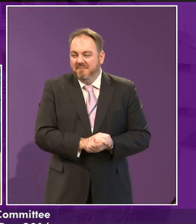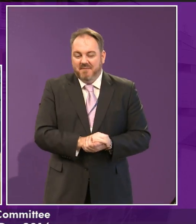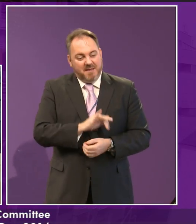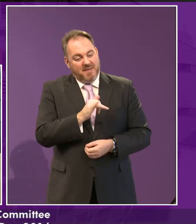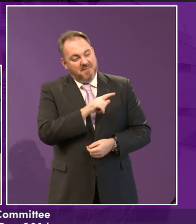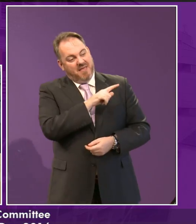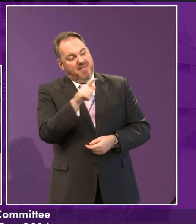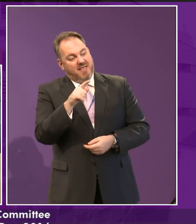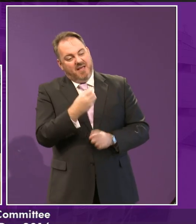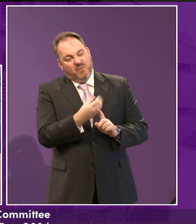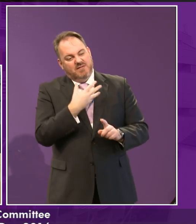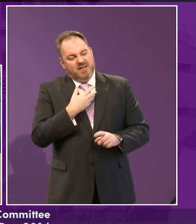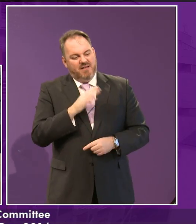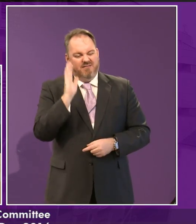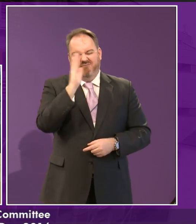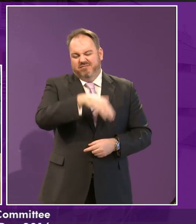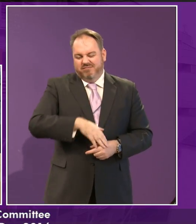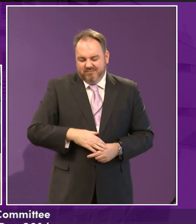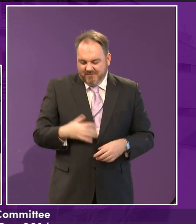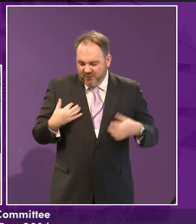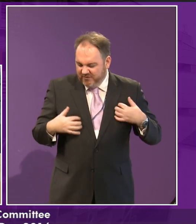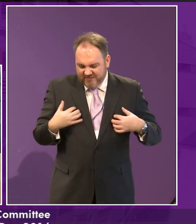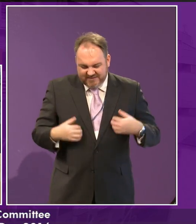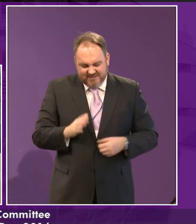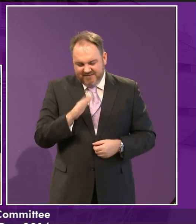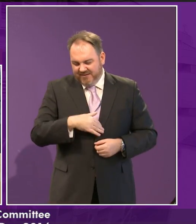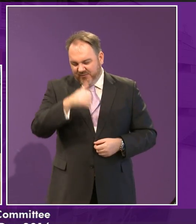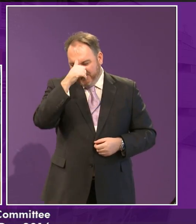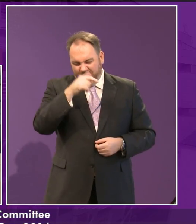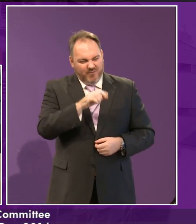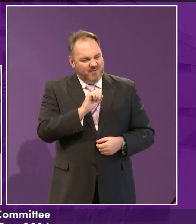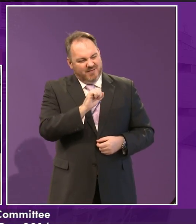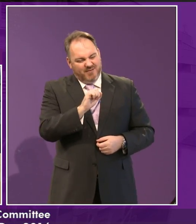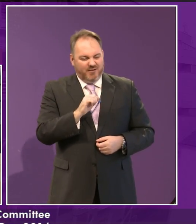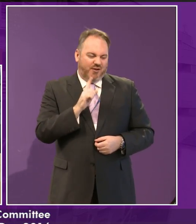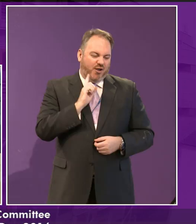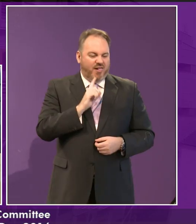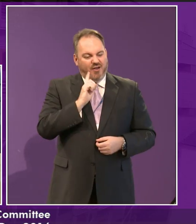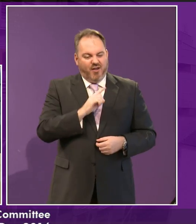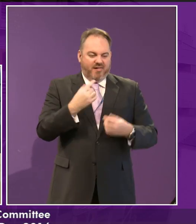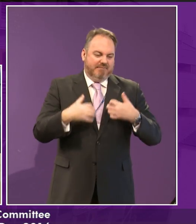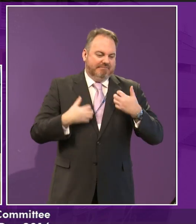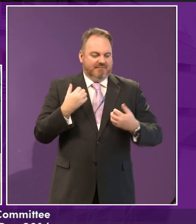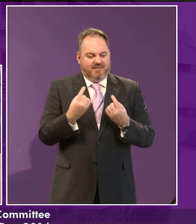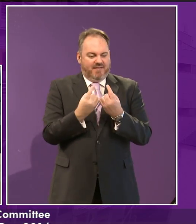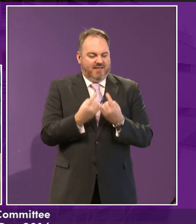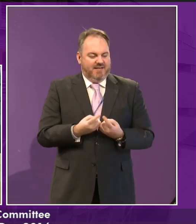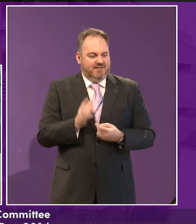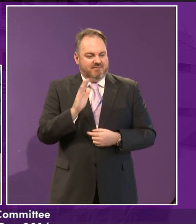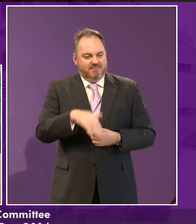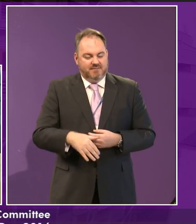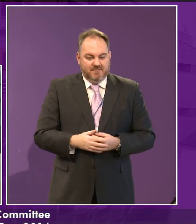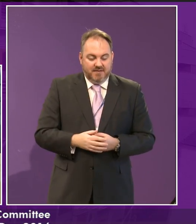down and just say, you know, I don't want to be a girly girl as such, or I don't want to